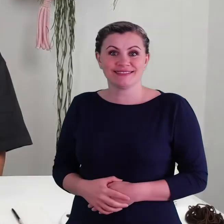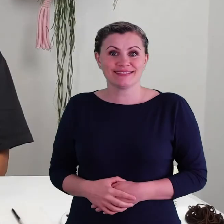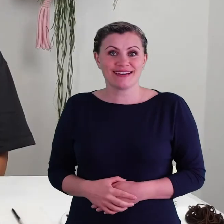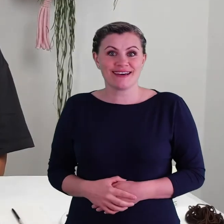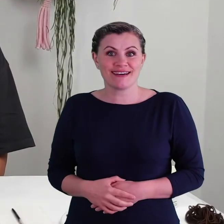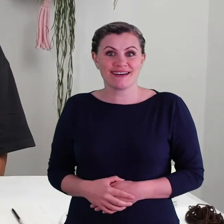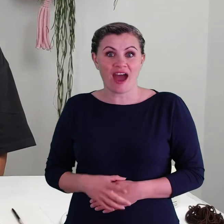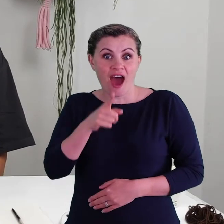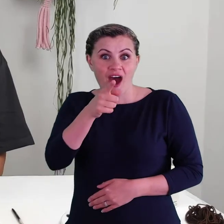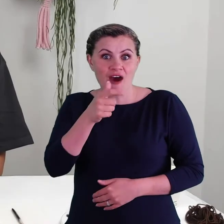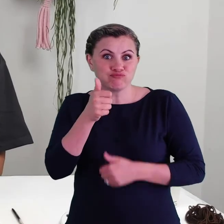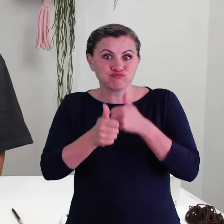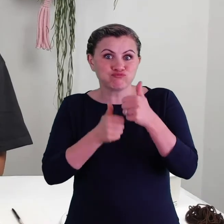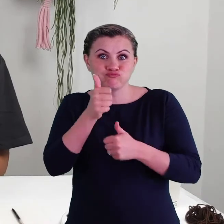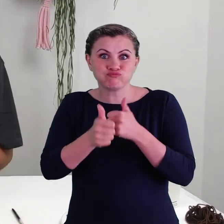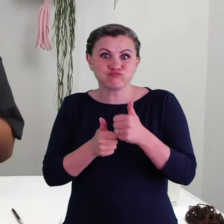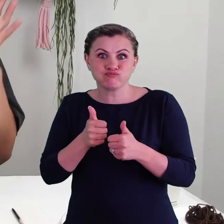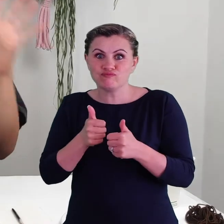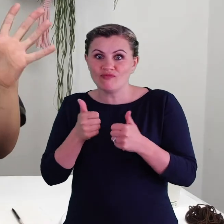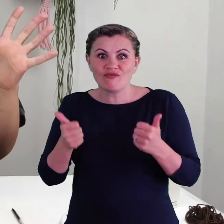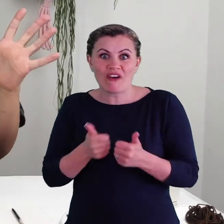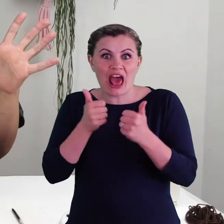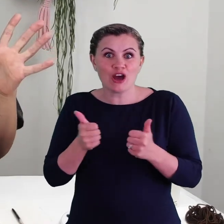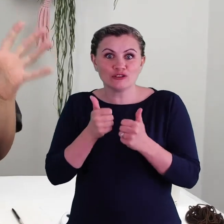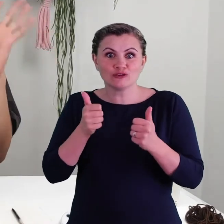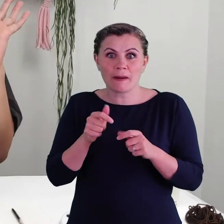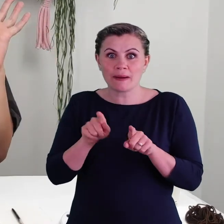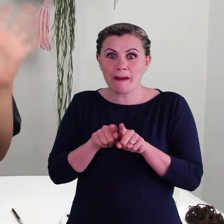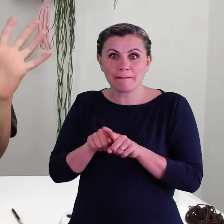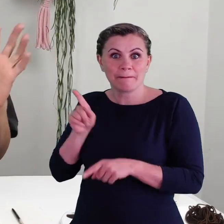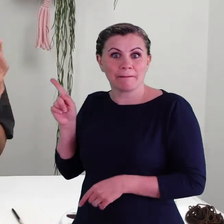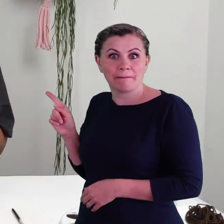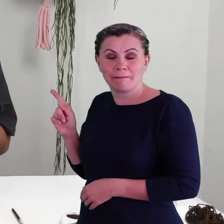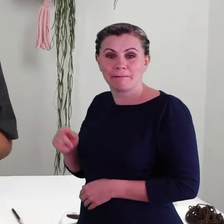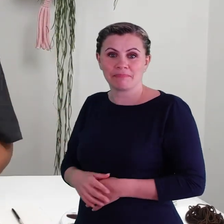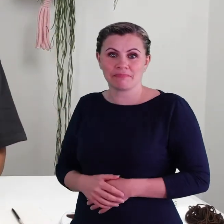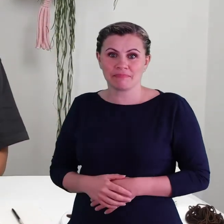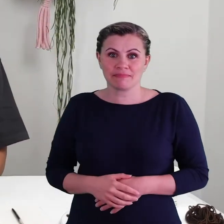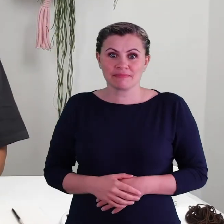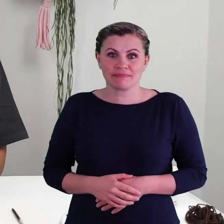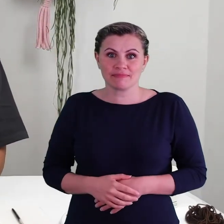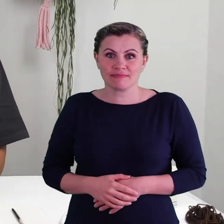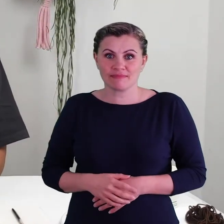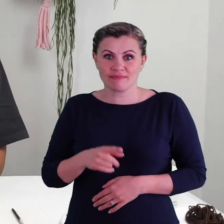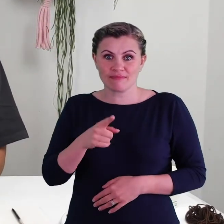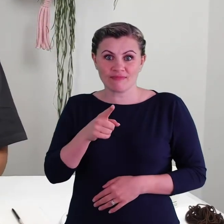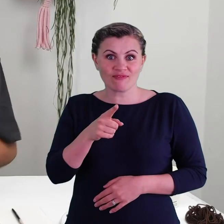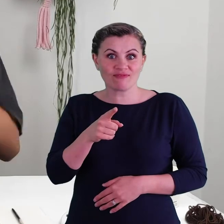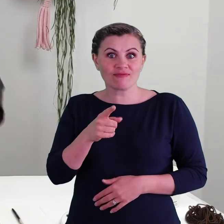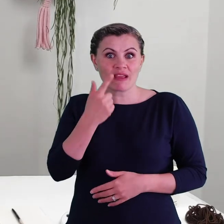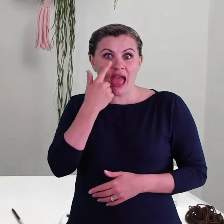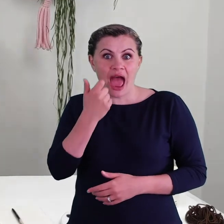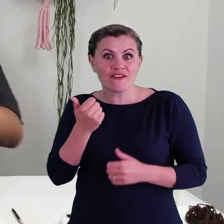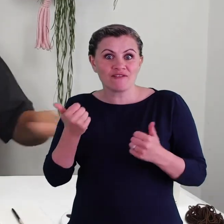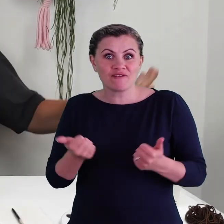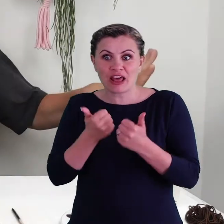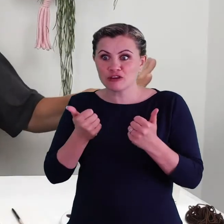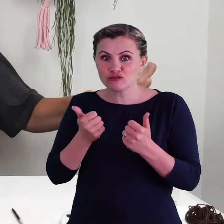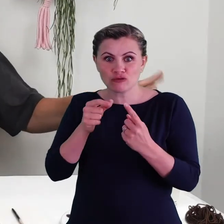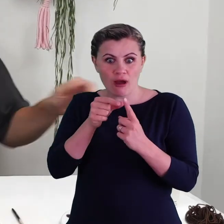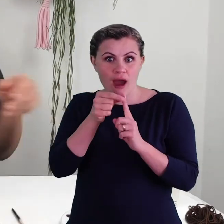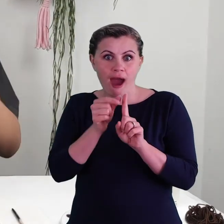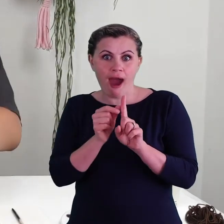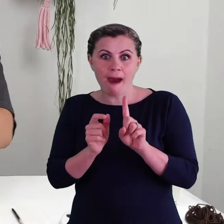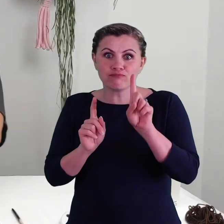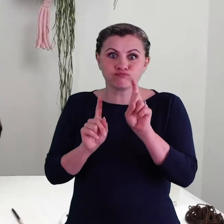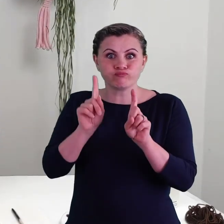Okay so well done everyone that was amazing. Now our mudrock finger puppets are all finished